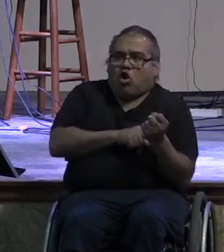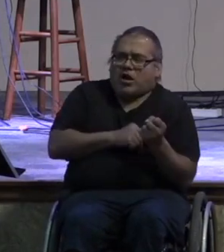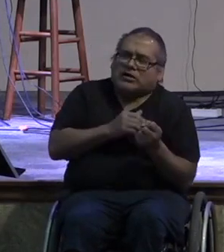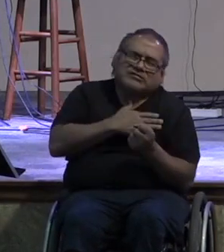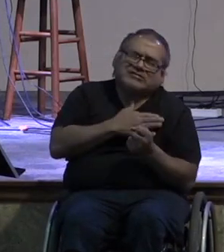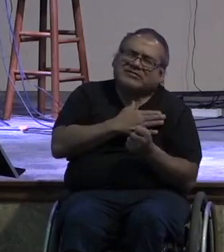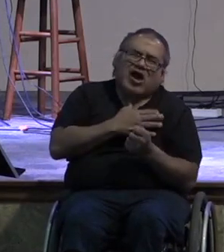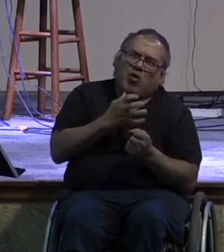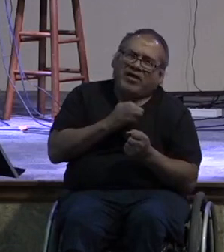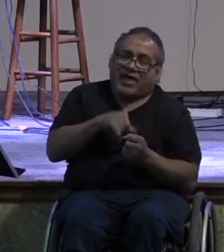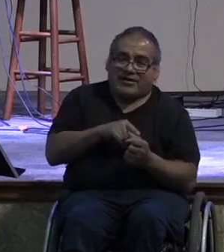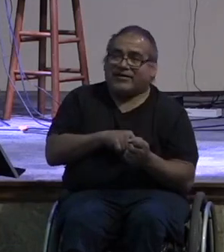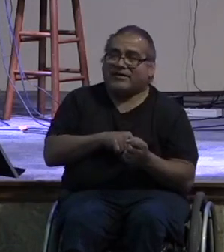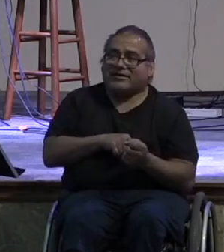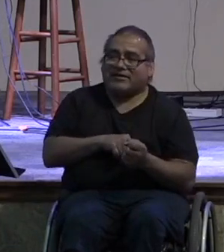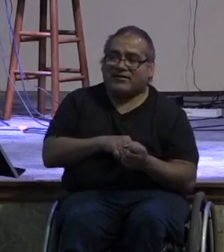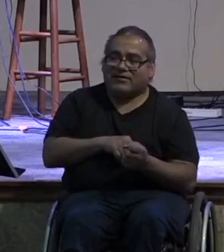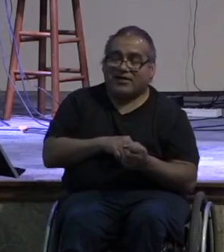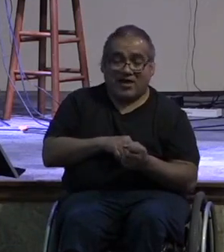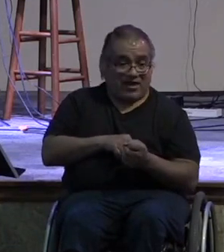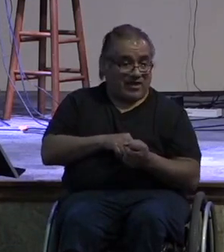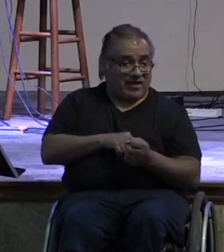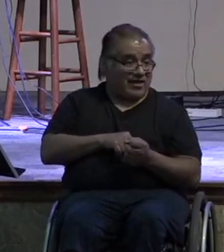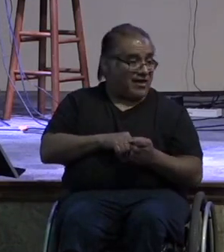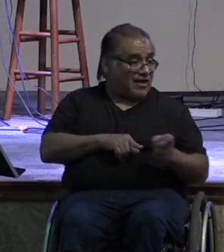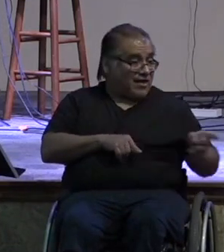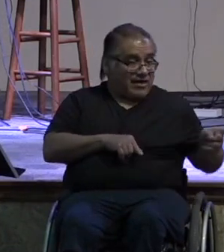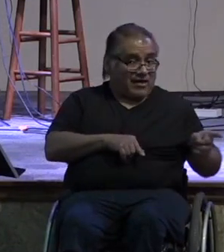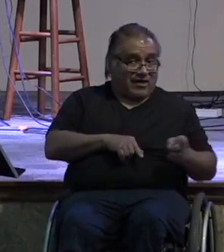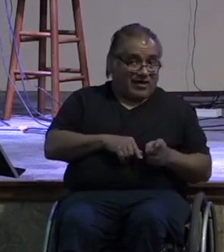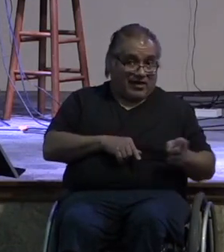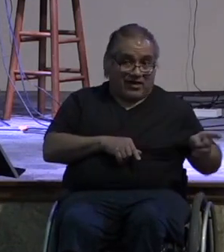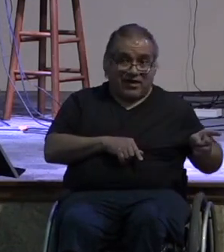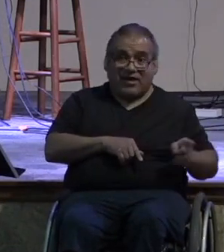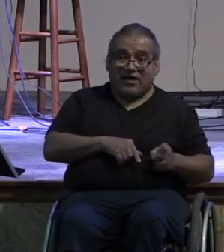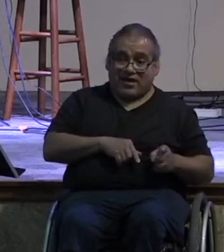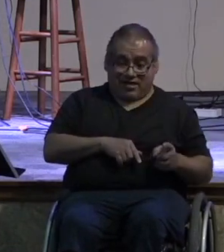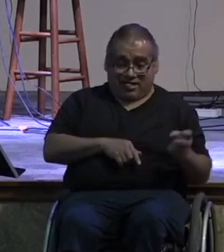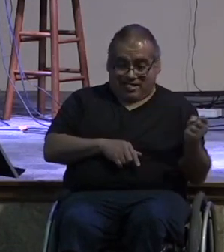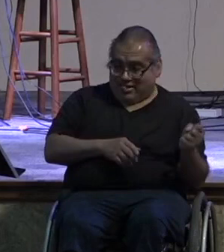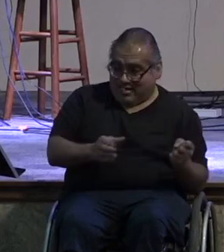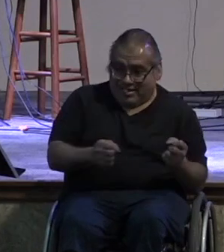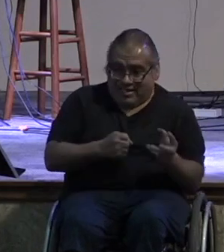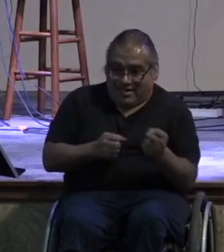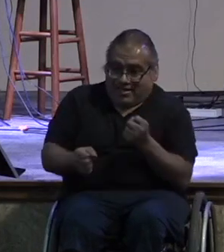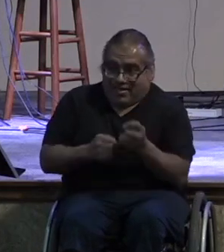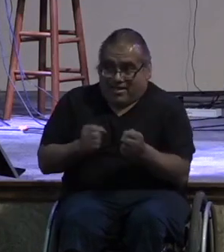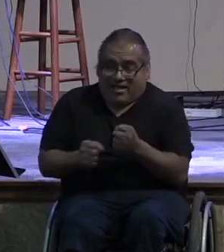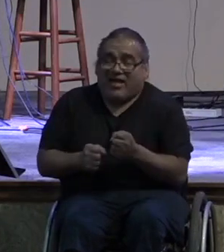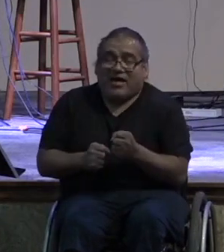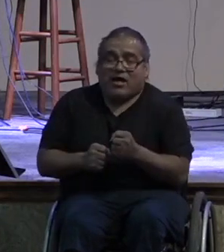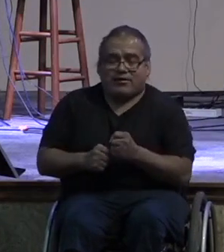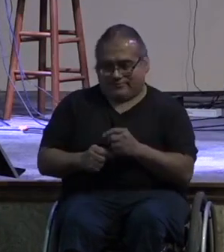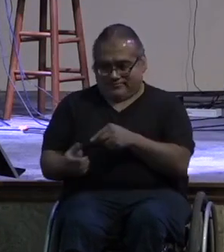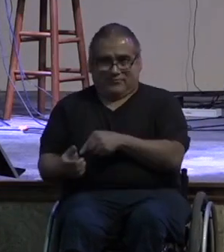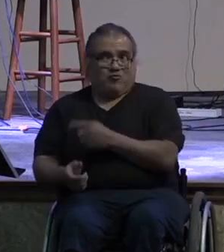him and then we see oh i have a lot more than just one toy i have like 50 toys behind me too right and i need to give those up too so i can reluctantly give up